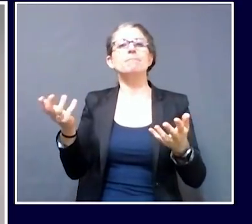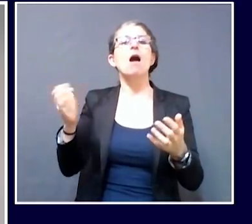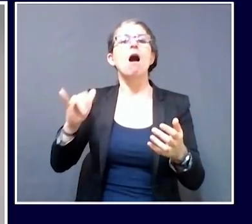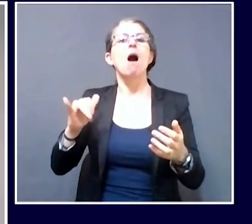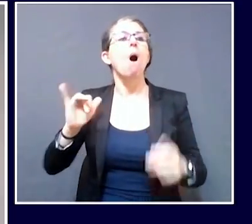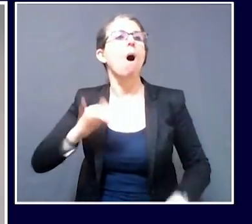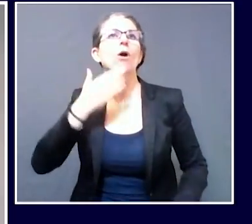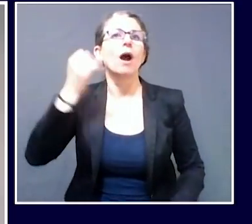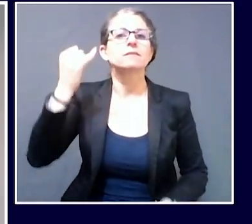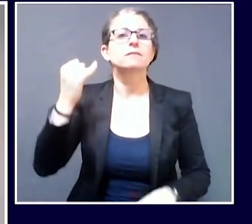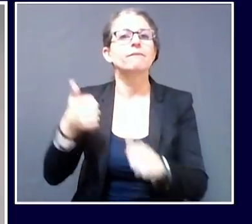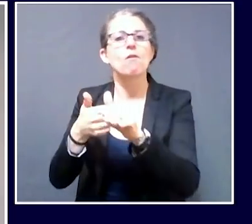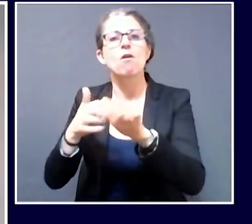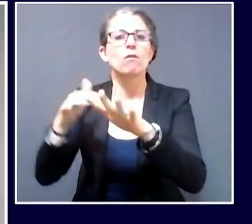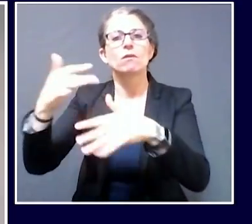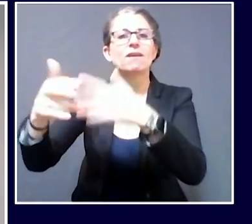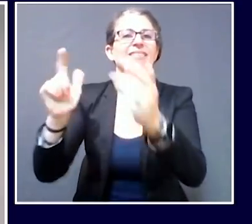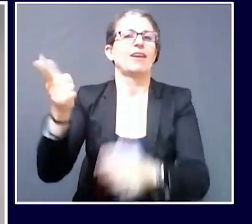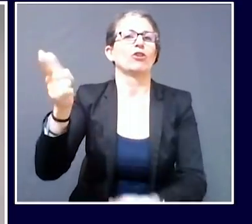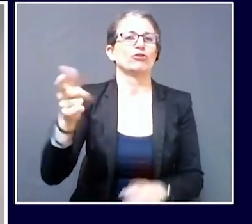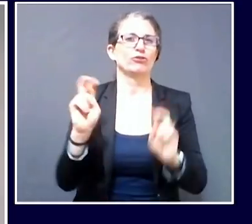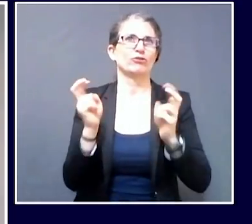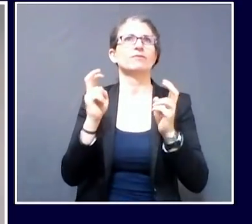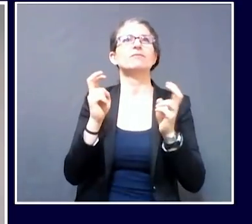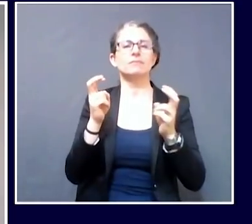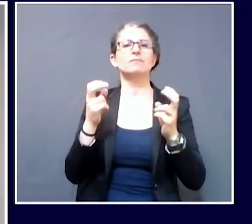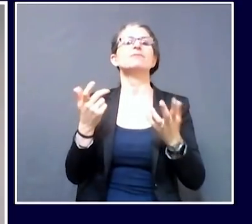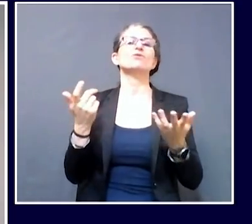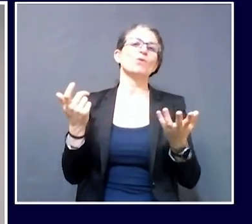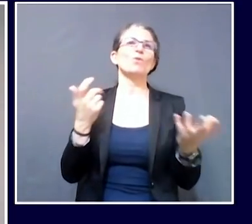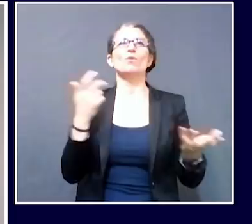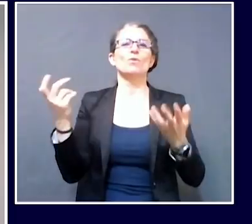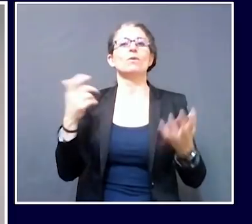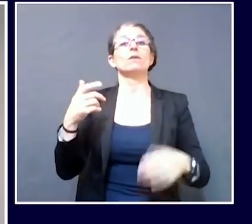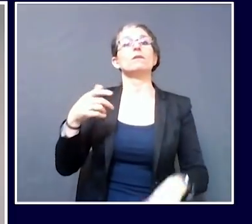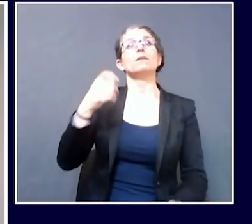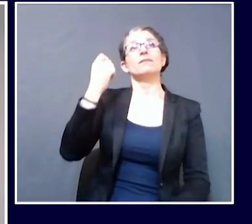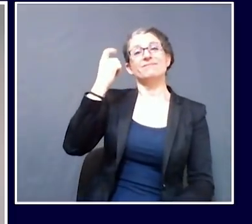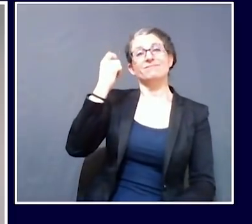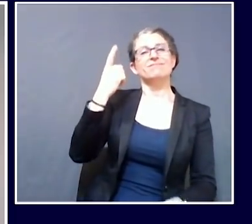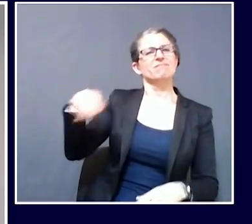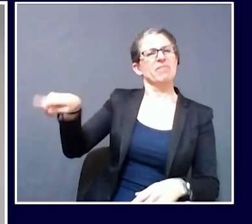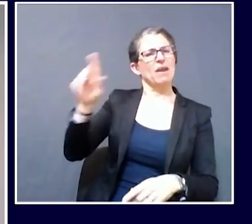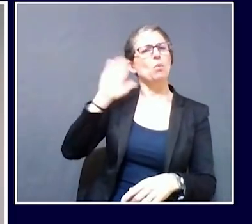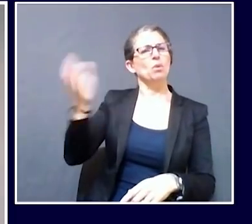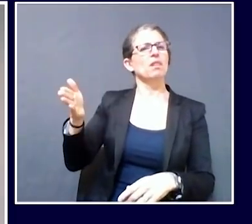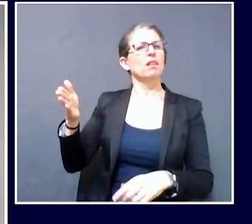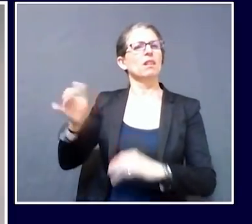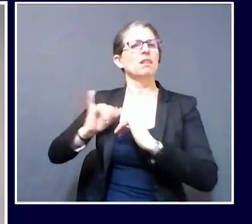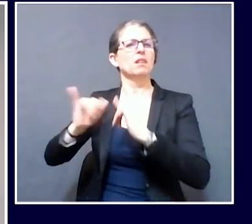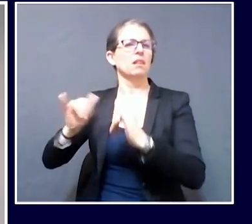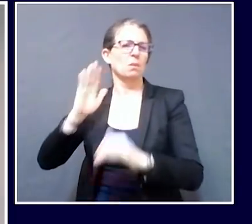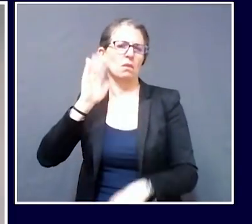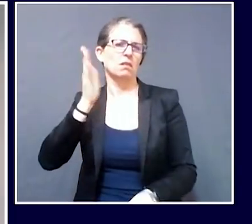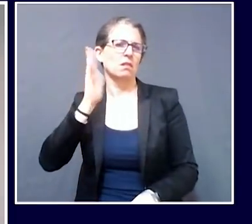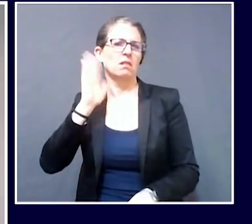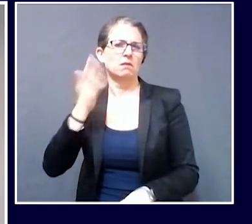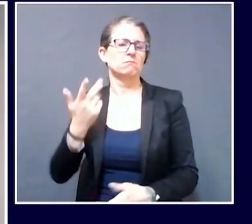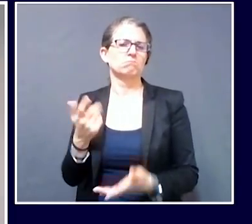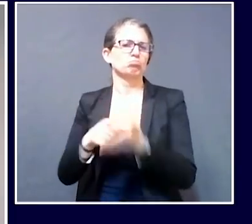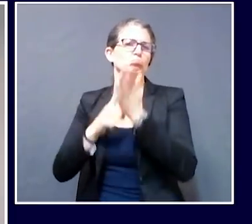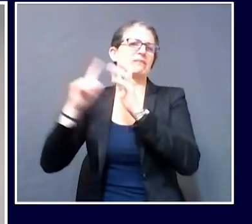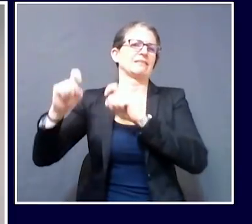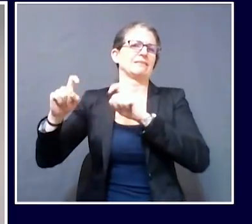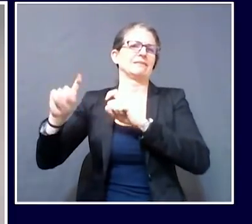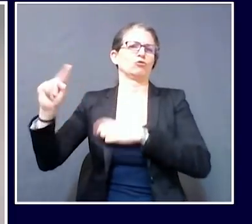doing something similar that would expand the testing availability. But the other thing in those states is that they are setting up their